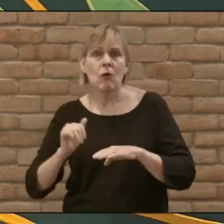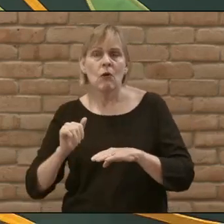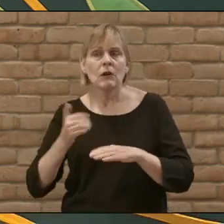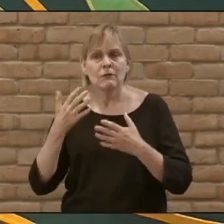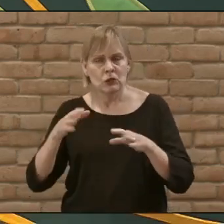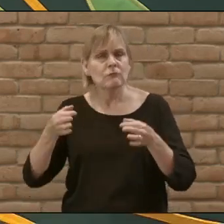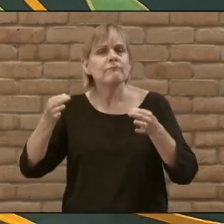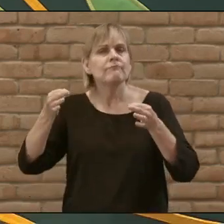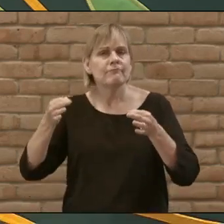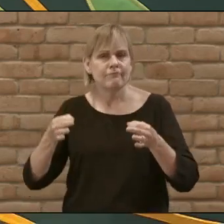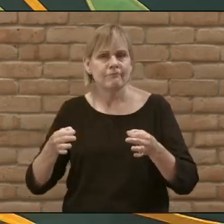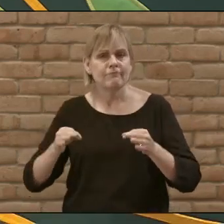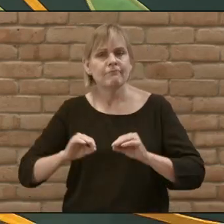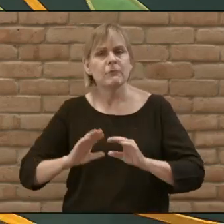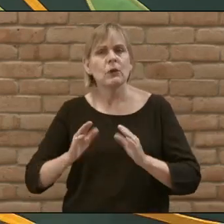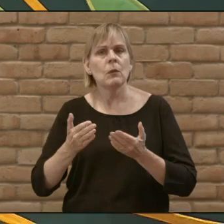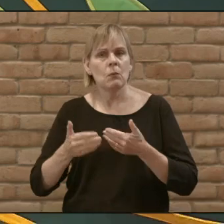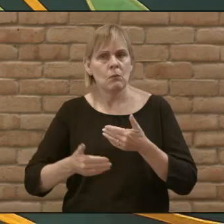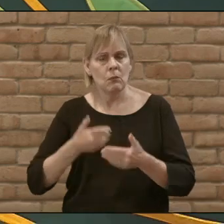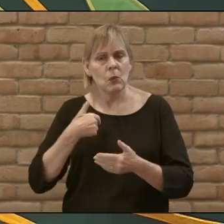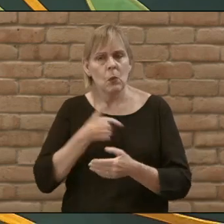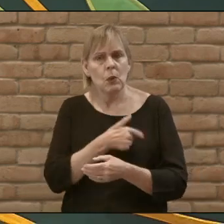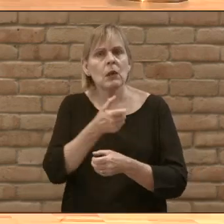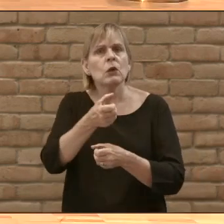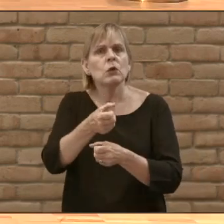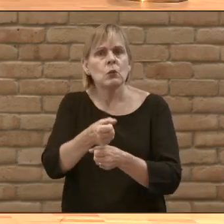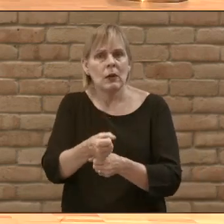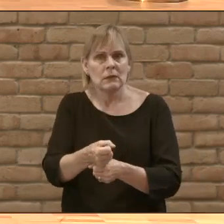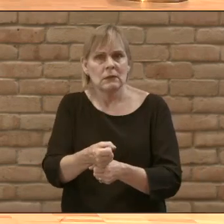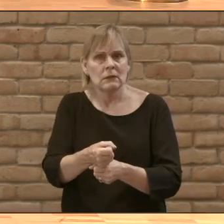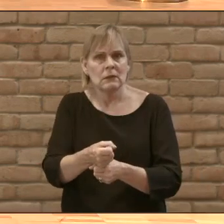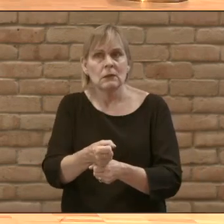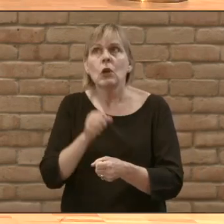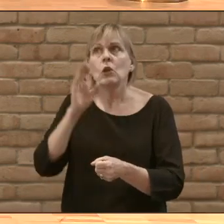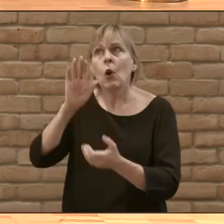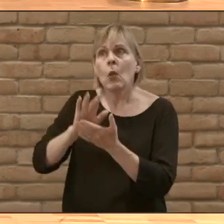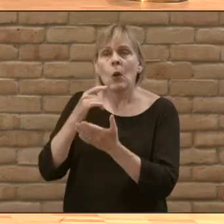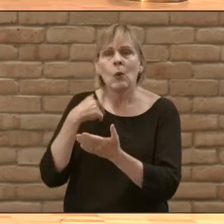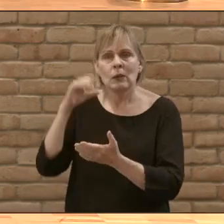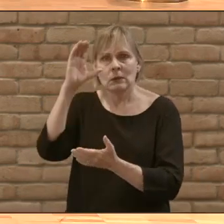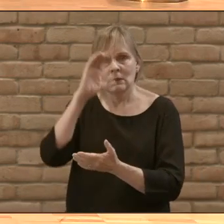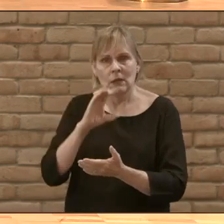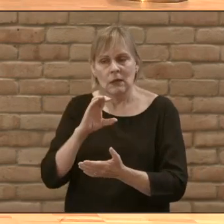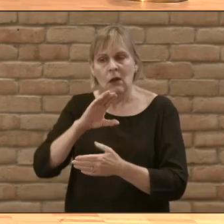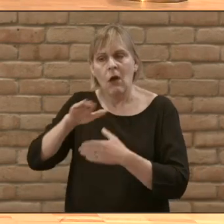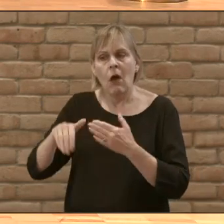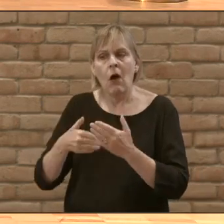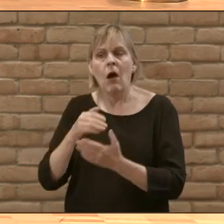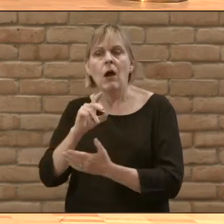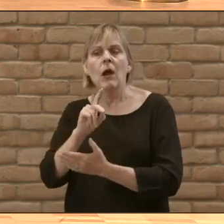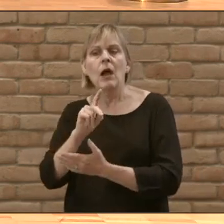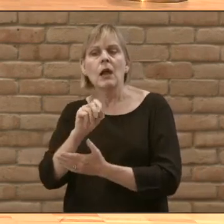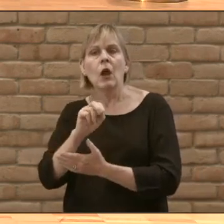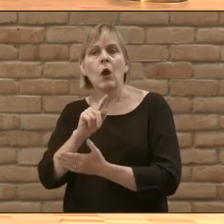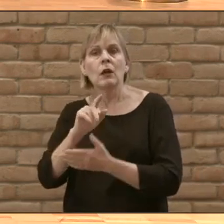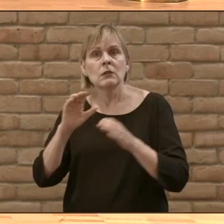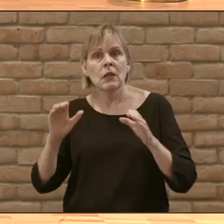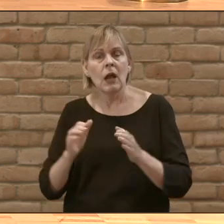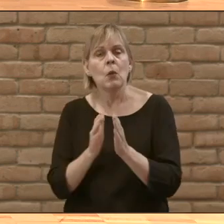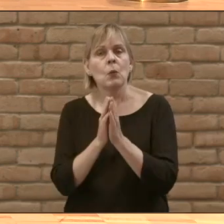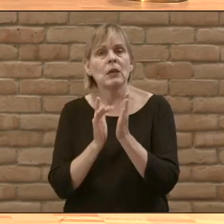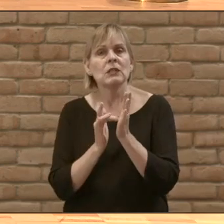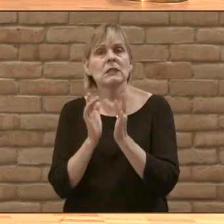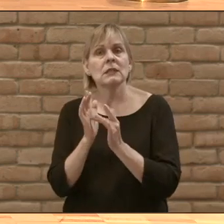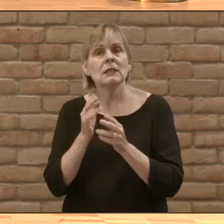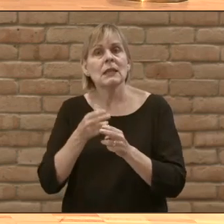made that clear in this process and we trust in that. And we seek your glory in all that we do. We pray this in Jesus'